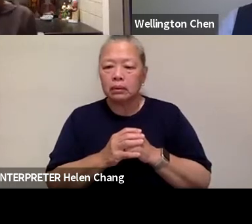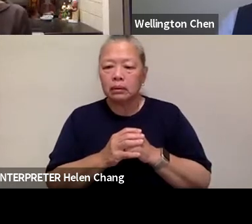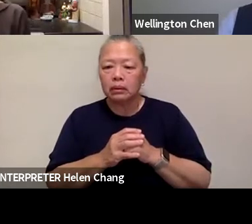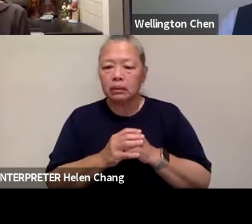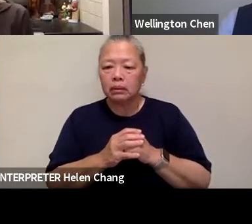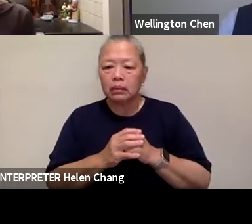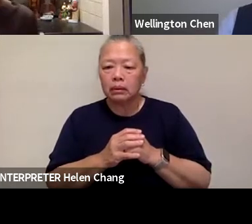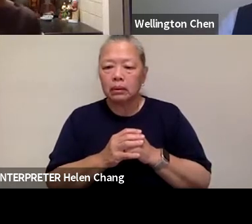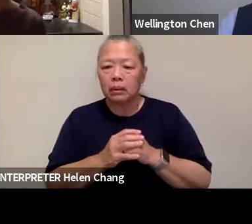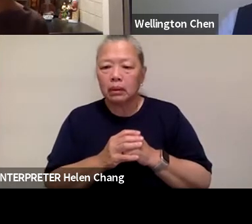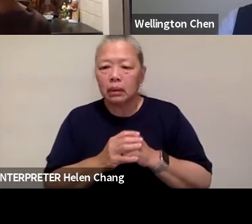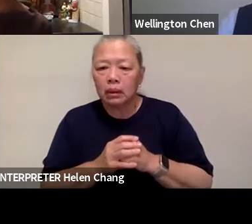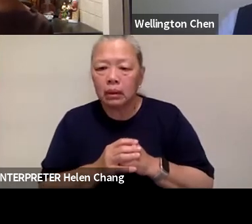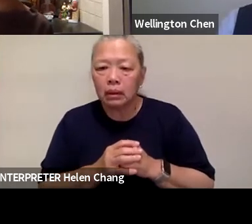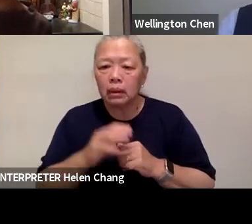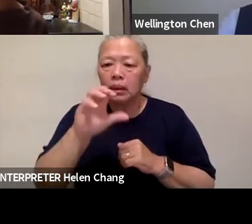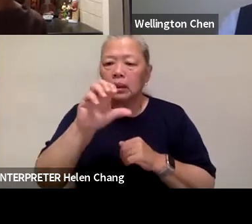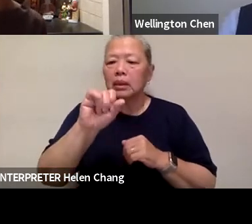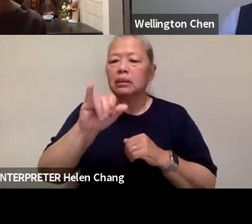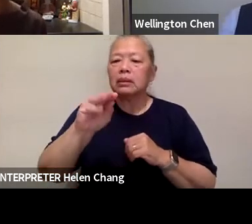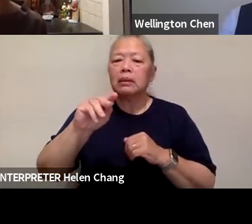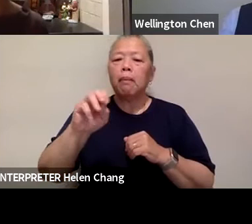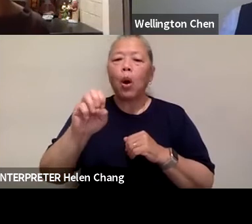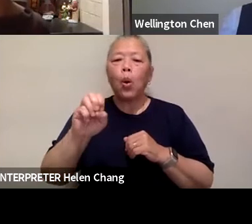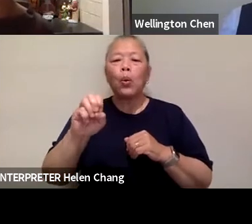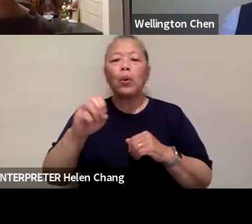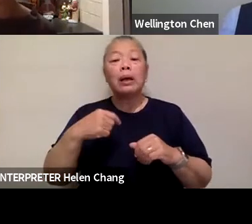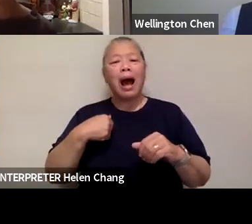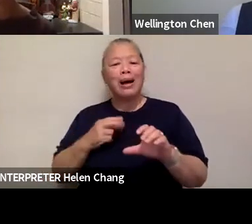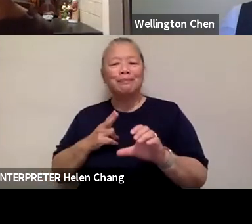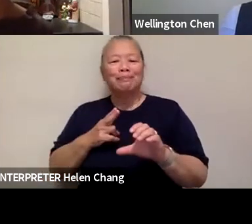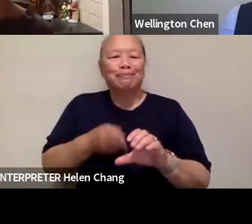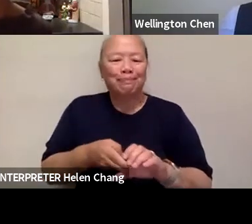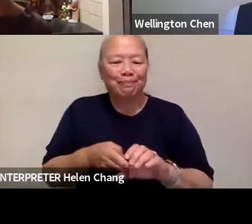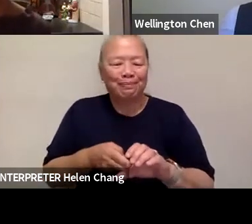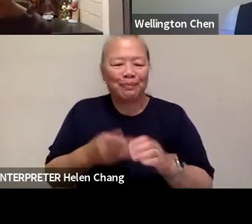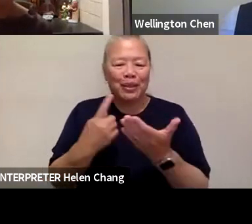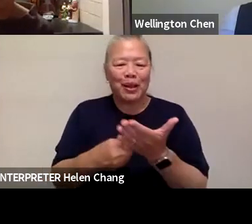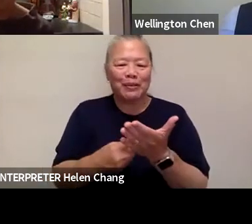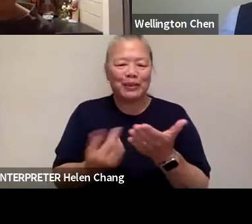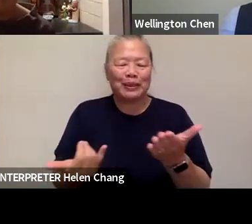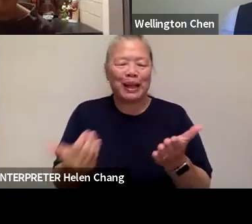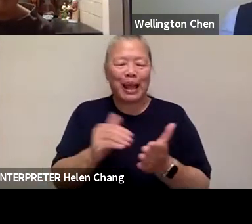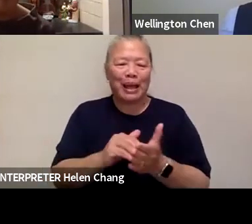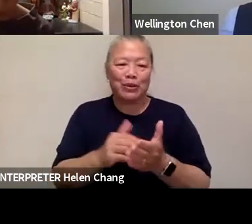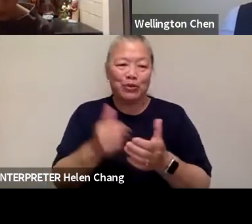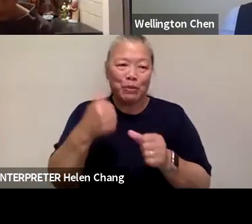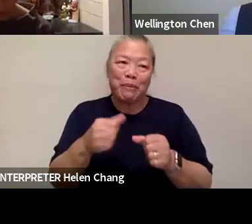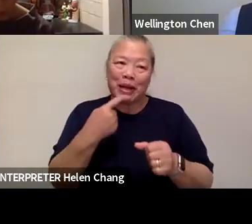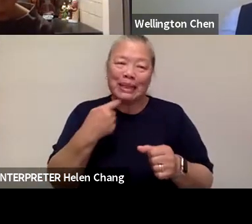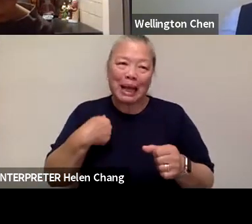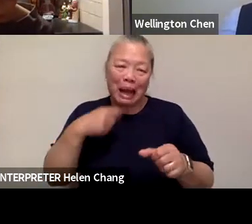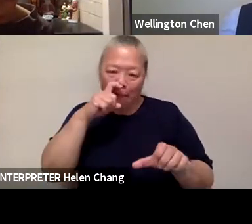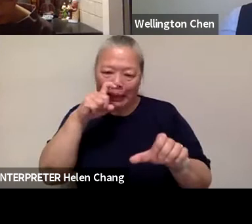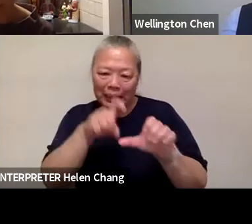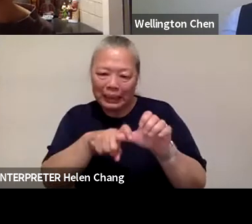So I'm sliding back into the conversation like a nosy eavesdropper over here. And I